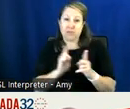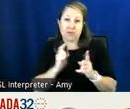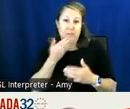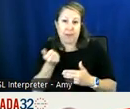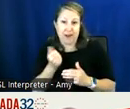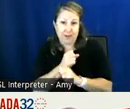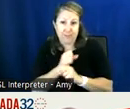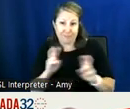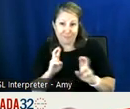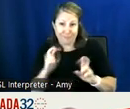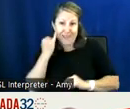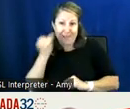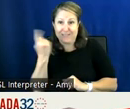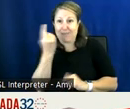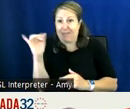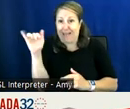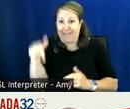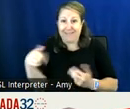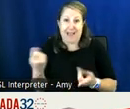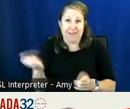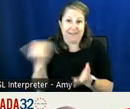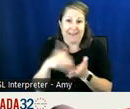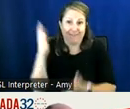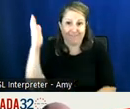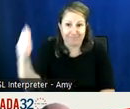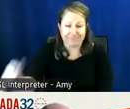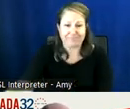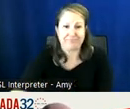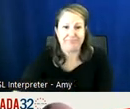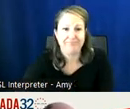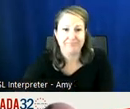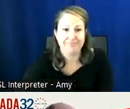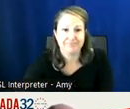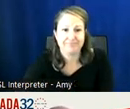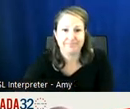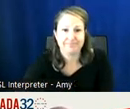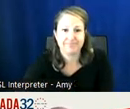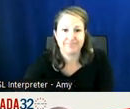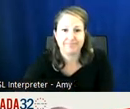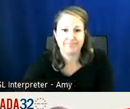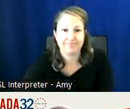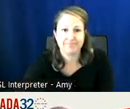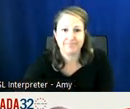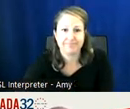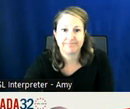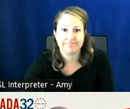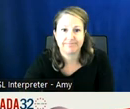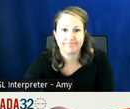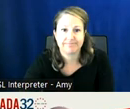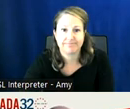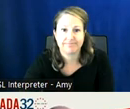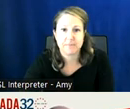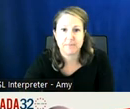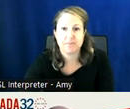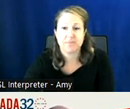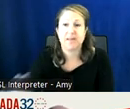ever occur of this kind again the second investment is one that was um brought forward by our c4a